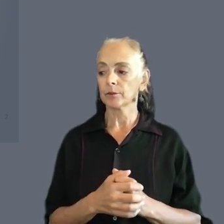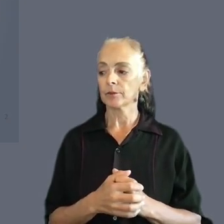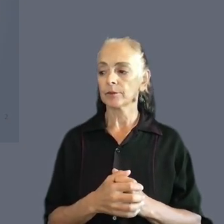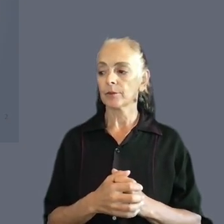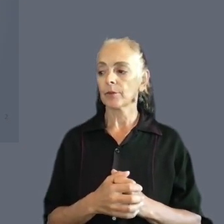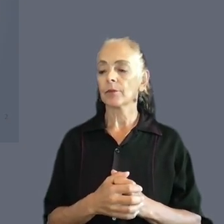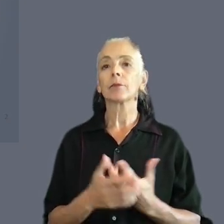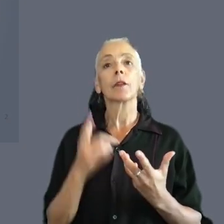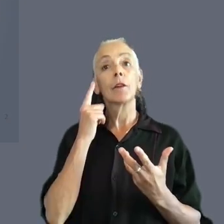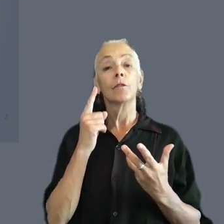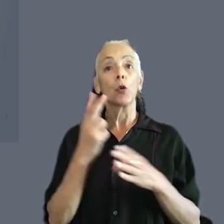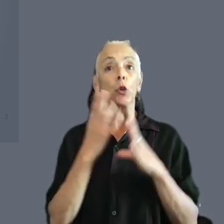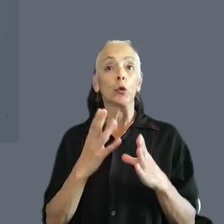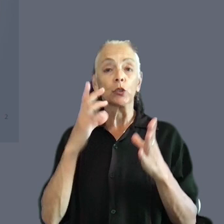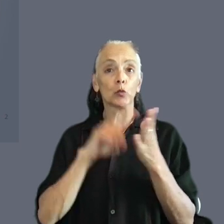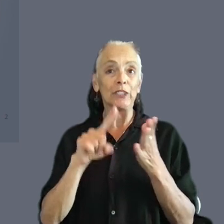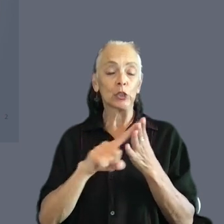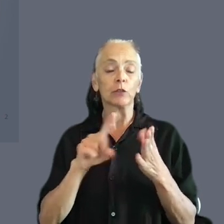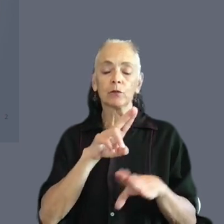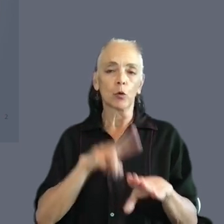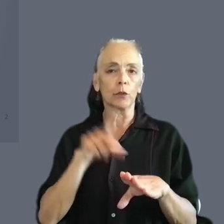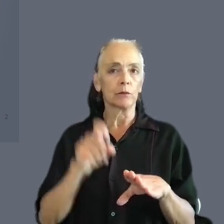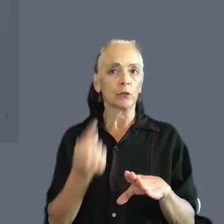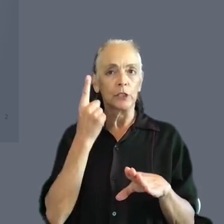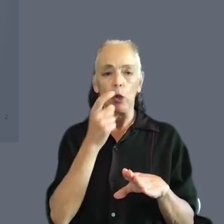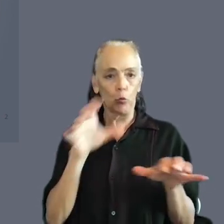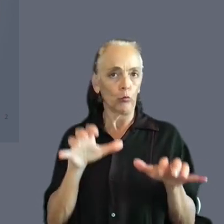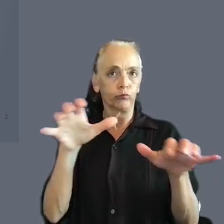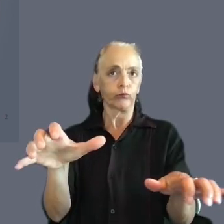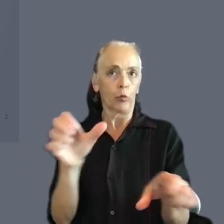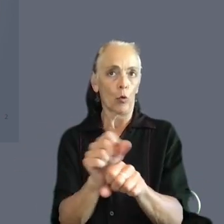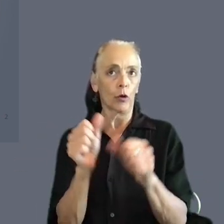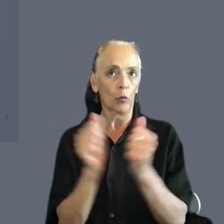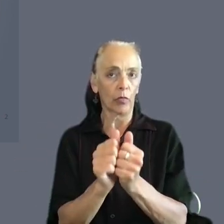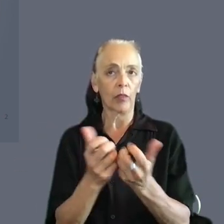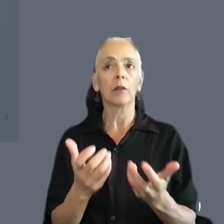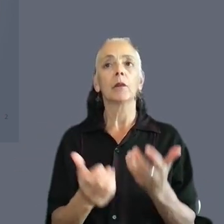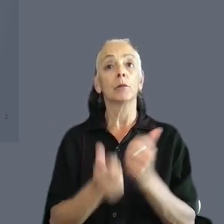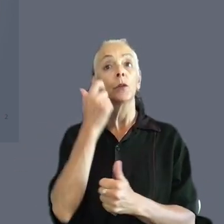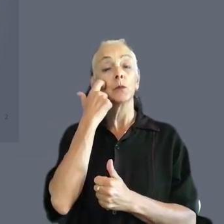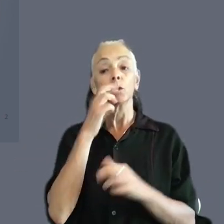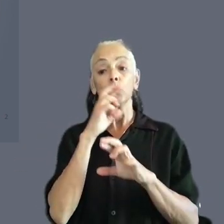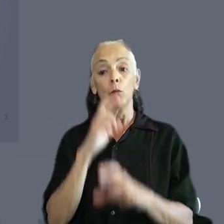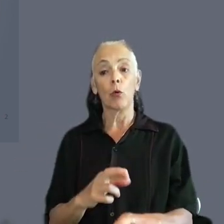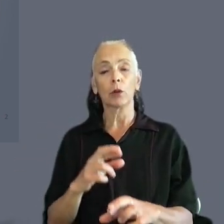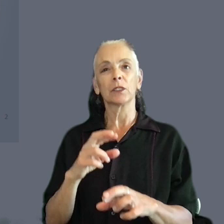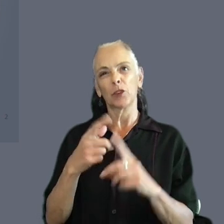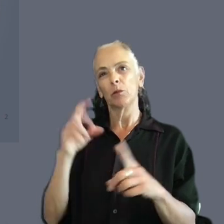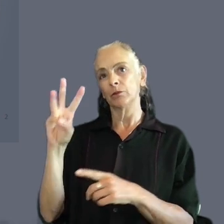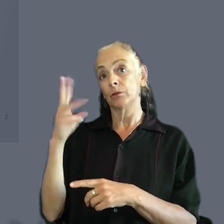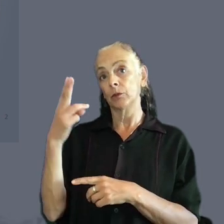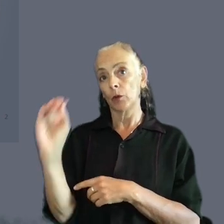To conduct user research, you must, of course, first understand the population that you'll be working with. The most recent reports by the World Health